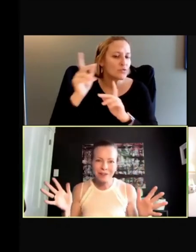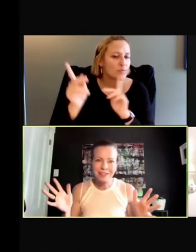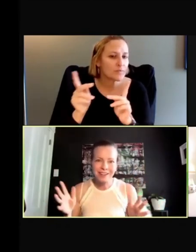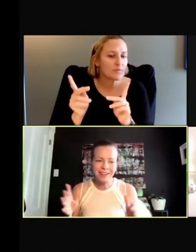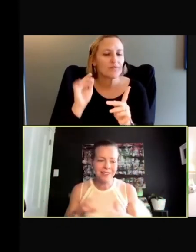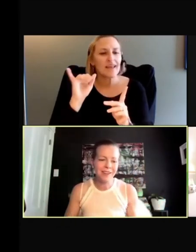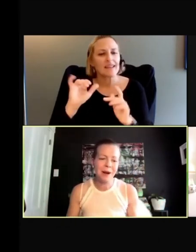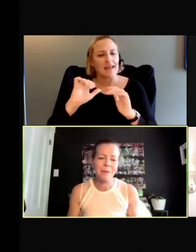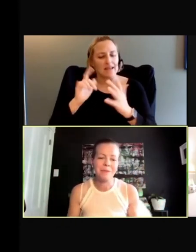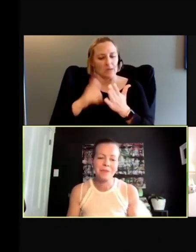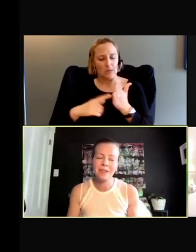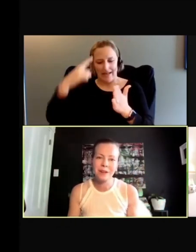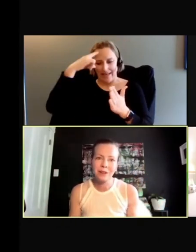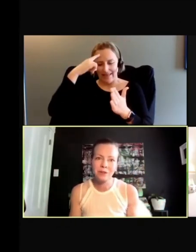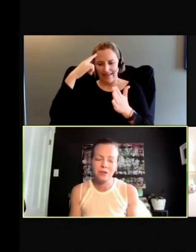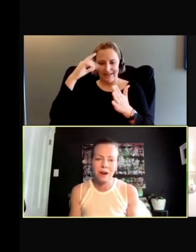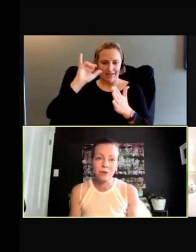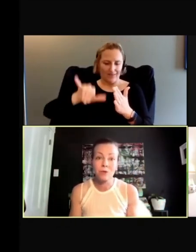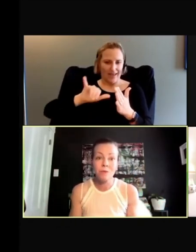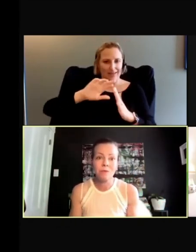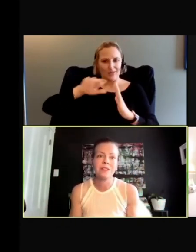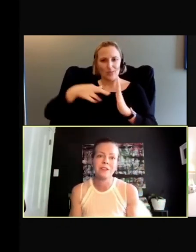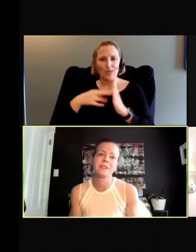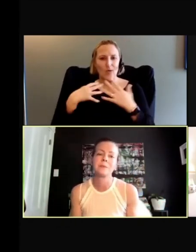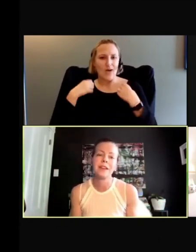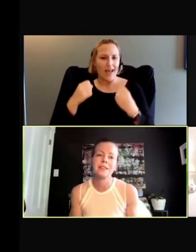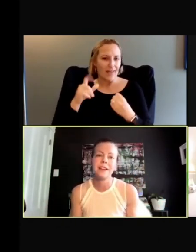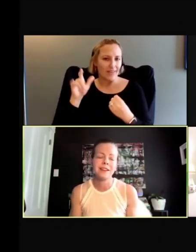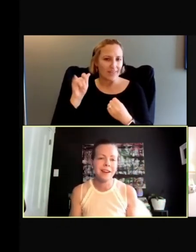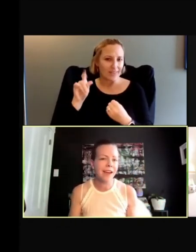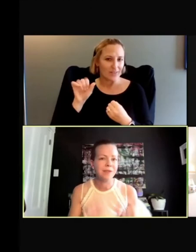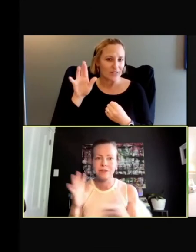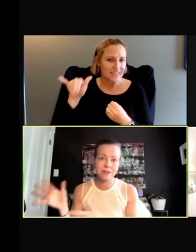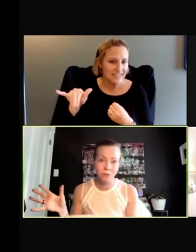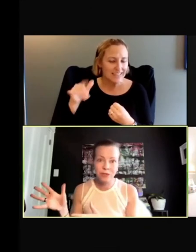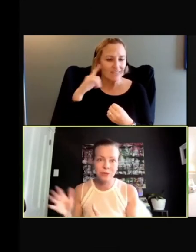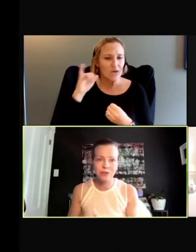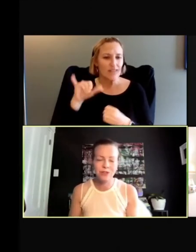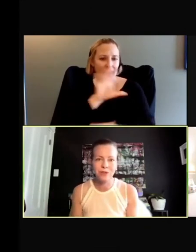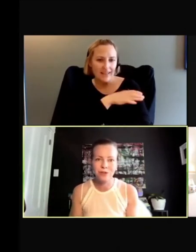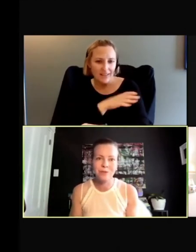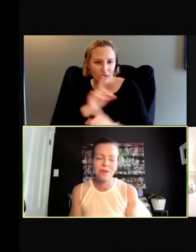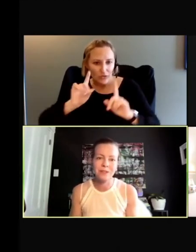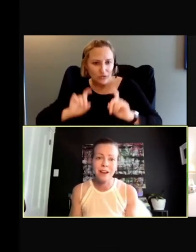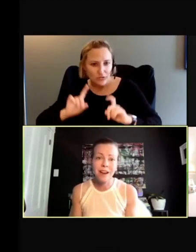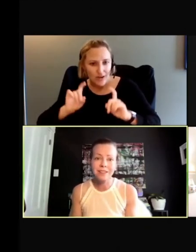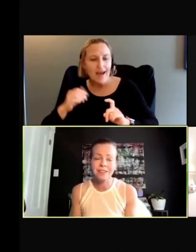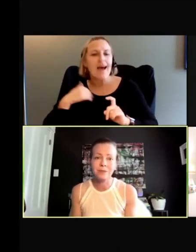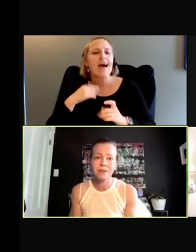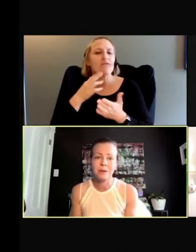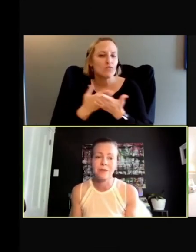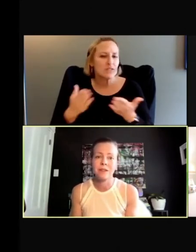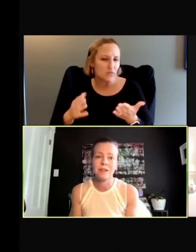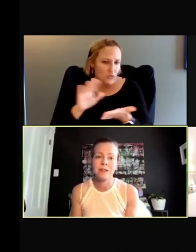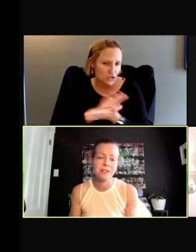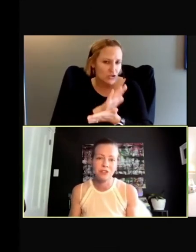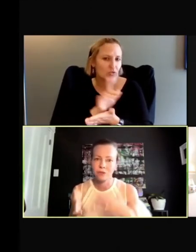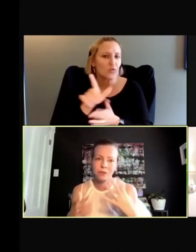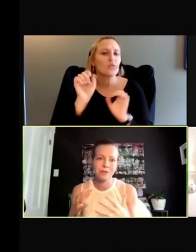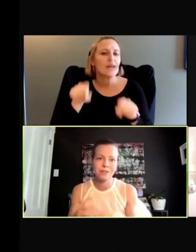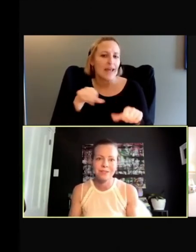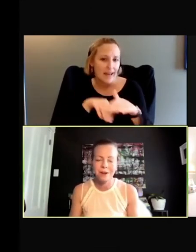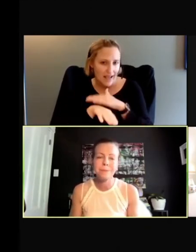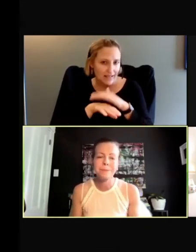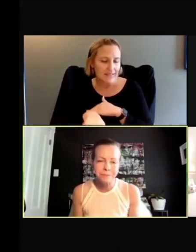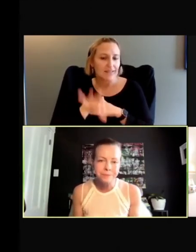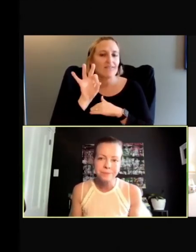of health literacy in the clinical trial recruitment material space. And again, there's a resource sheet that you should be able to access with some of the additional